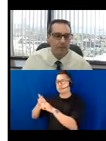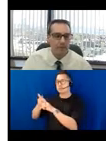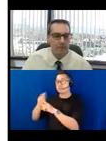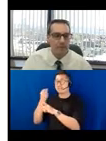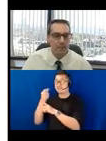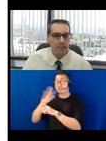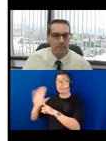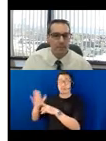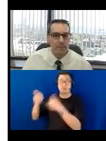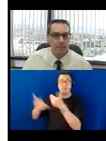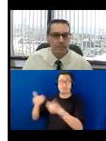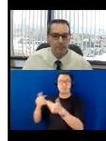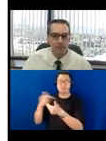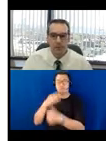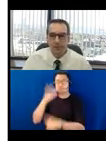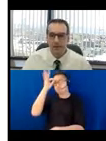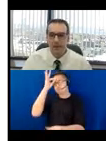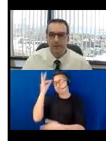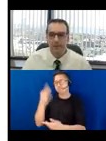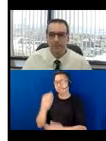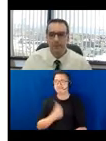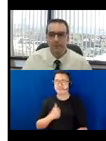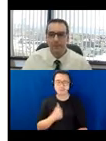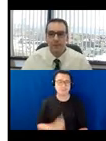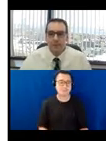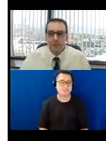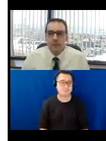process. So I'm sorry about that.